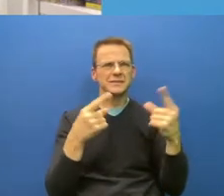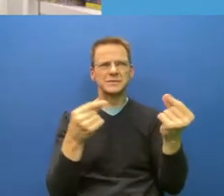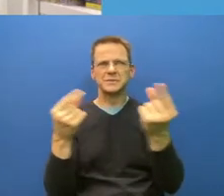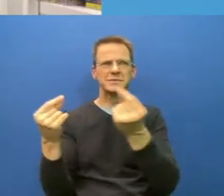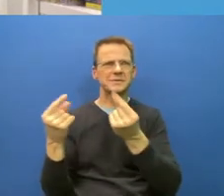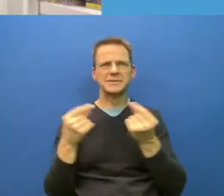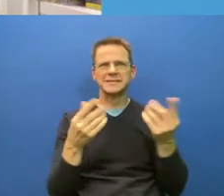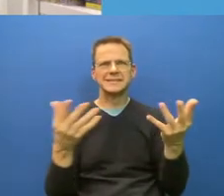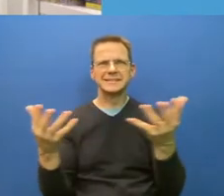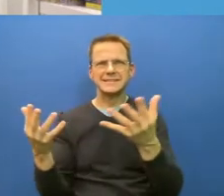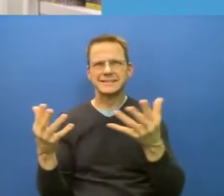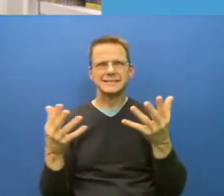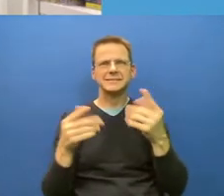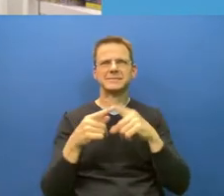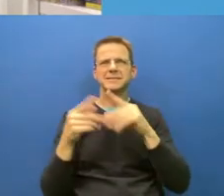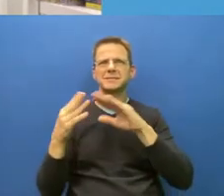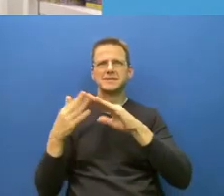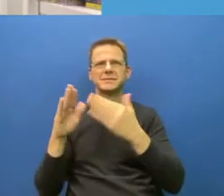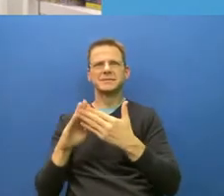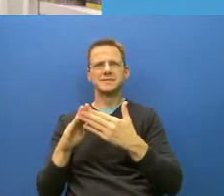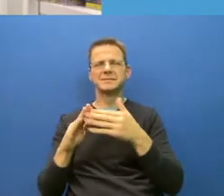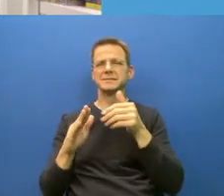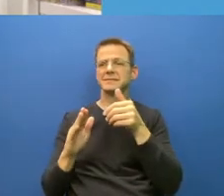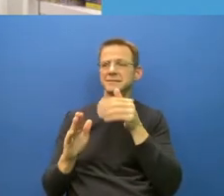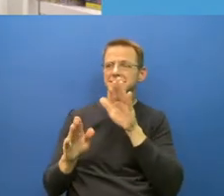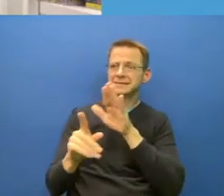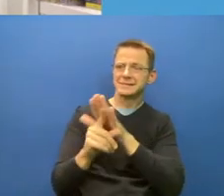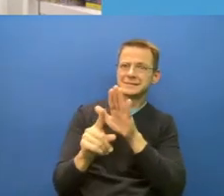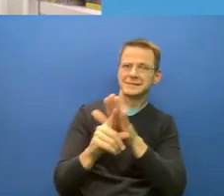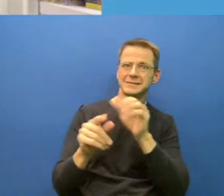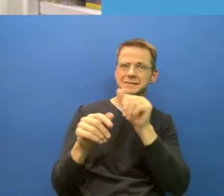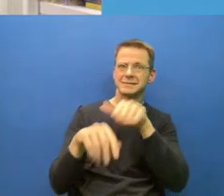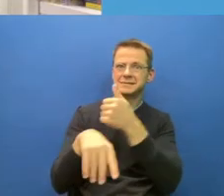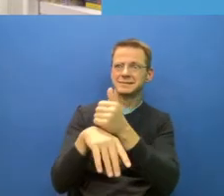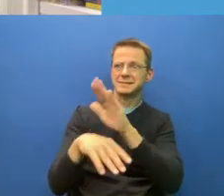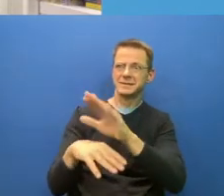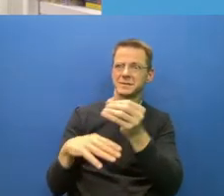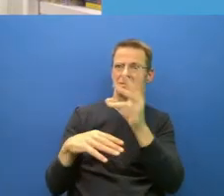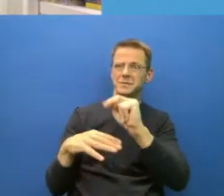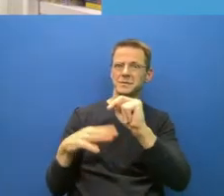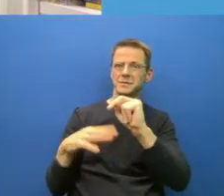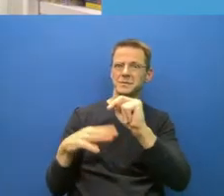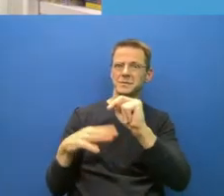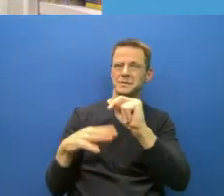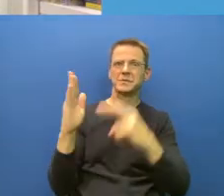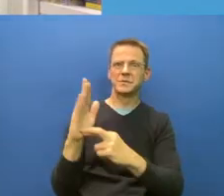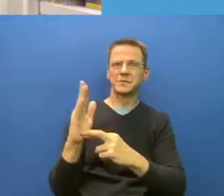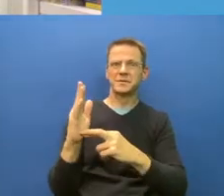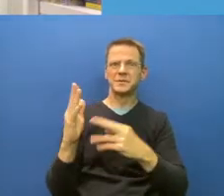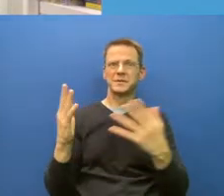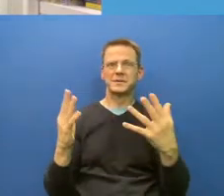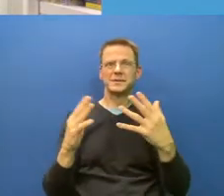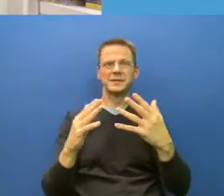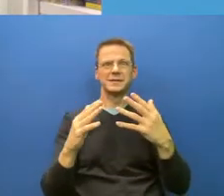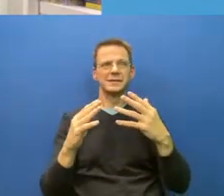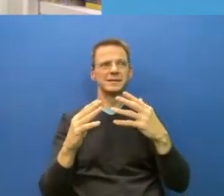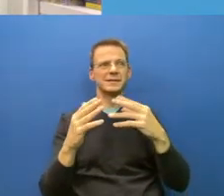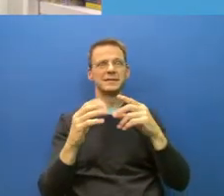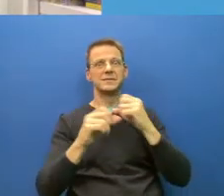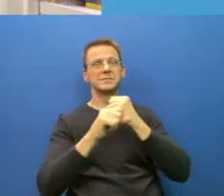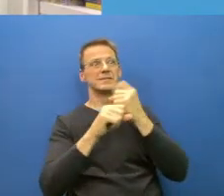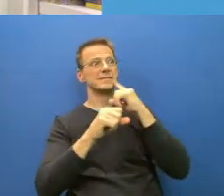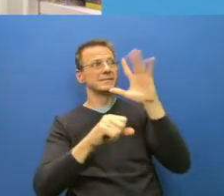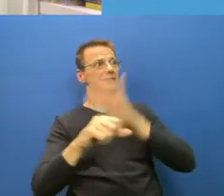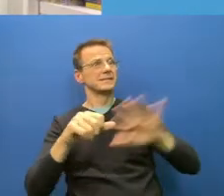but that doesn't protect the whole province. And the municipalities that most need rules are sometimes those that are least